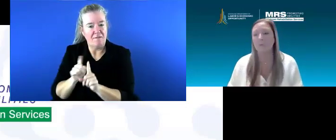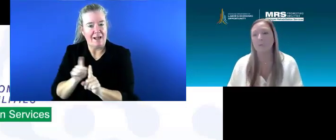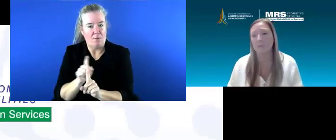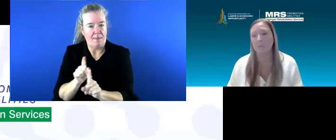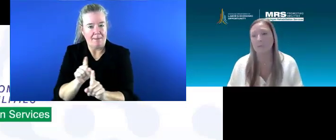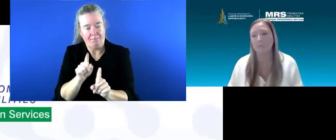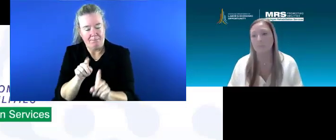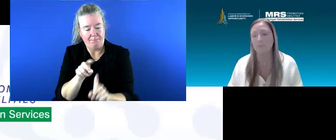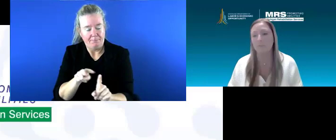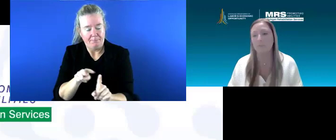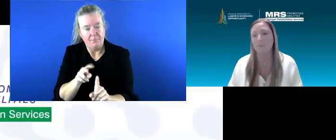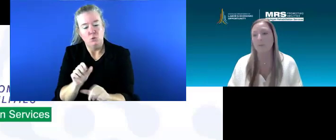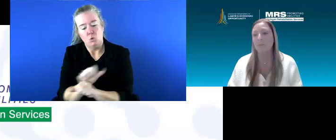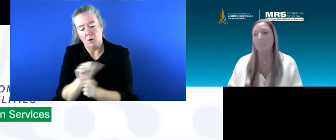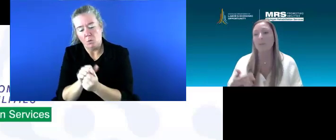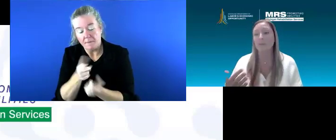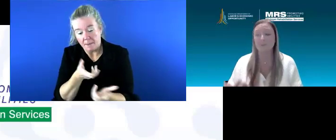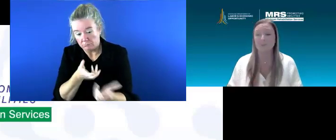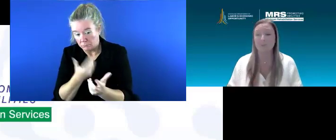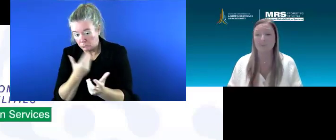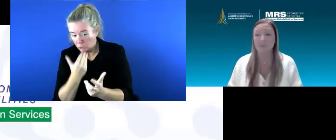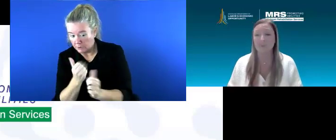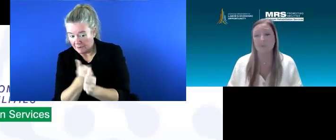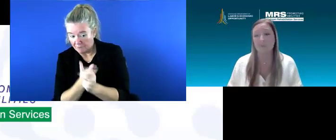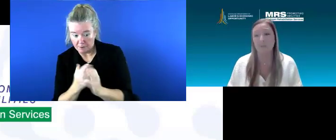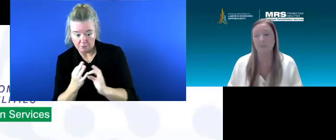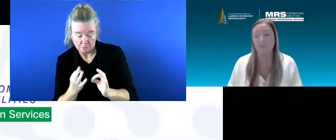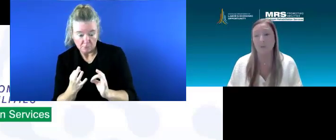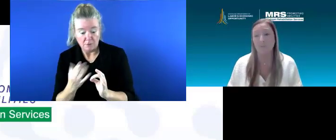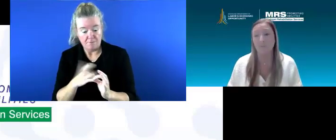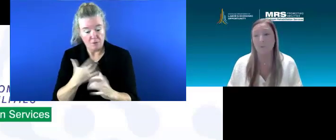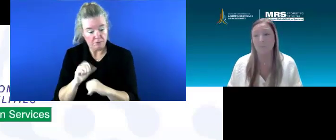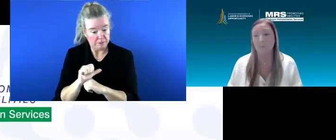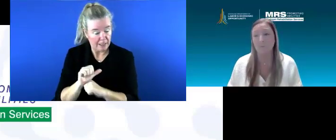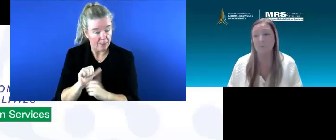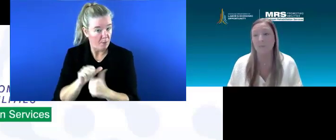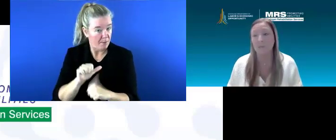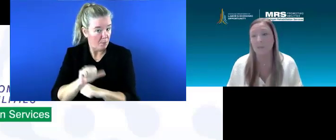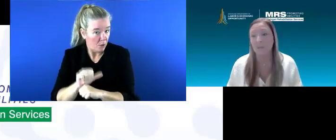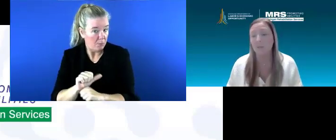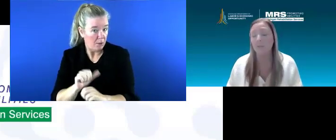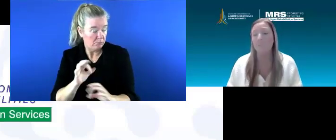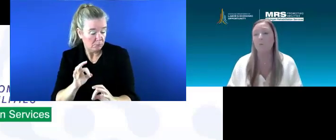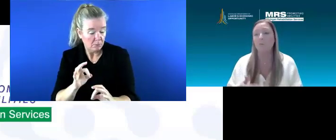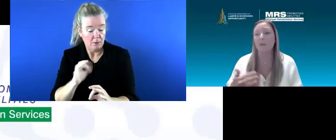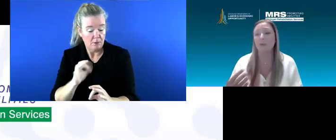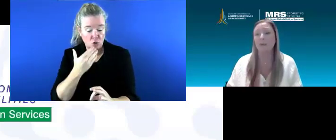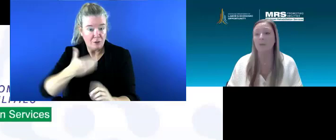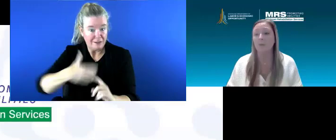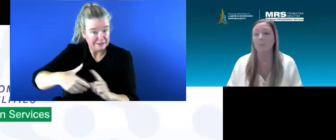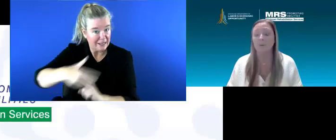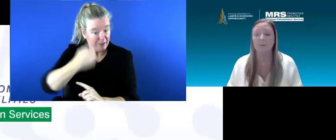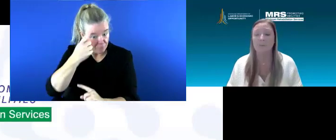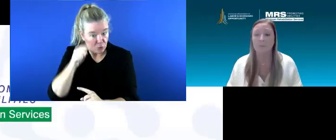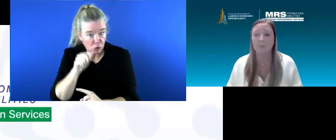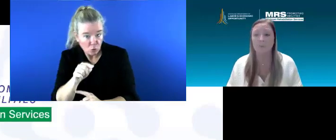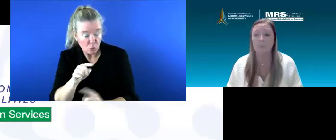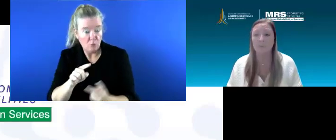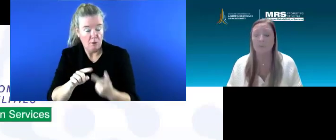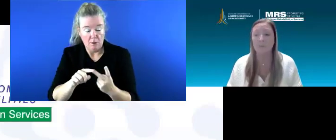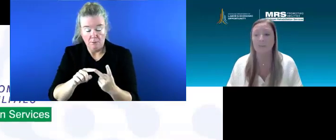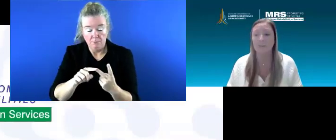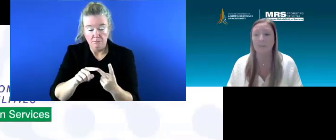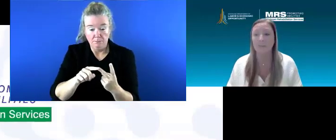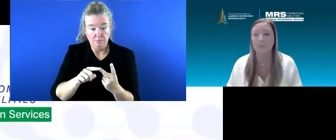working with that individual, making sure that they're stable in their employment setting, providing, you know, what are some